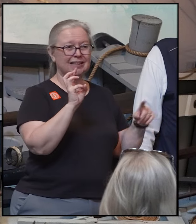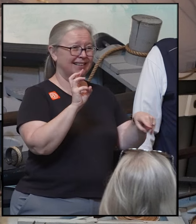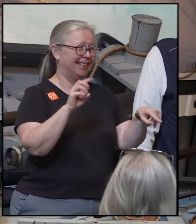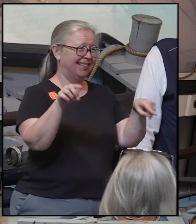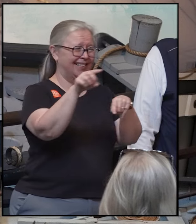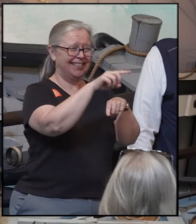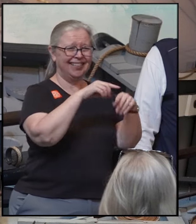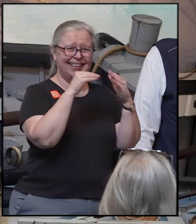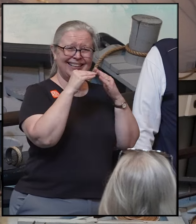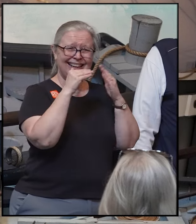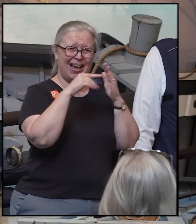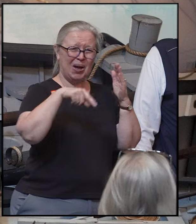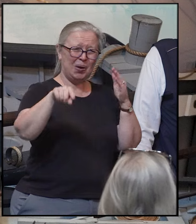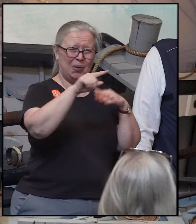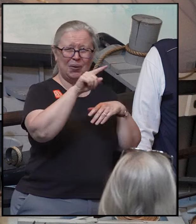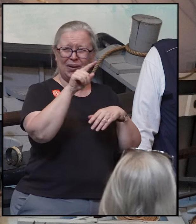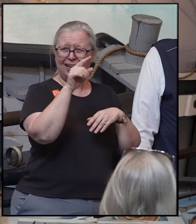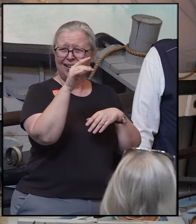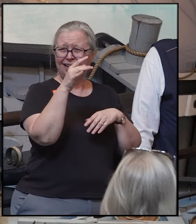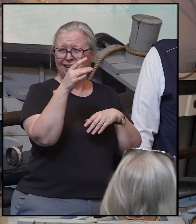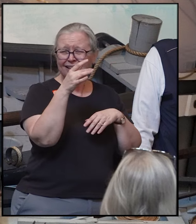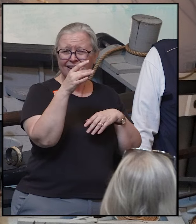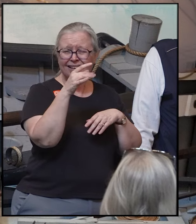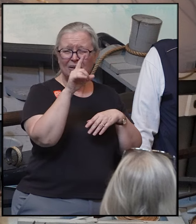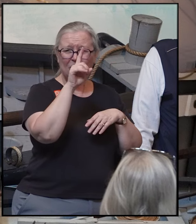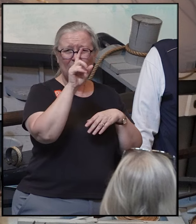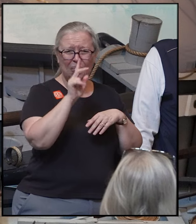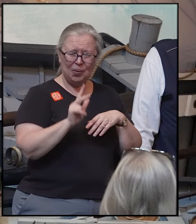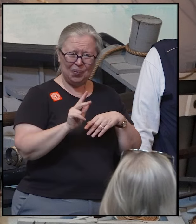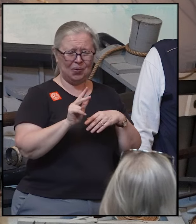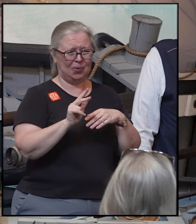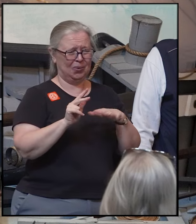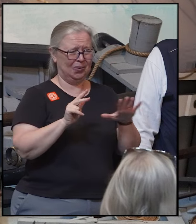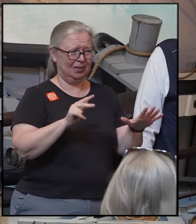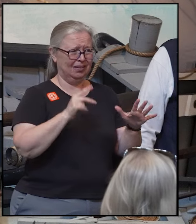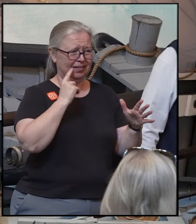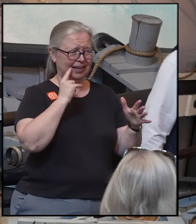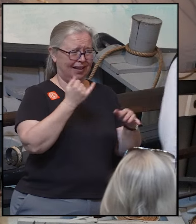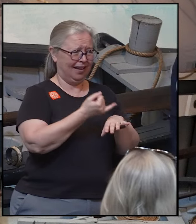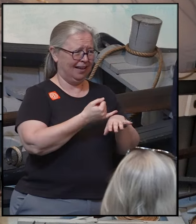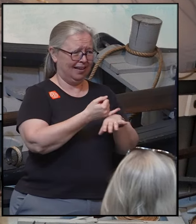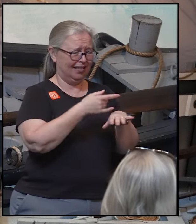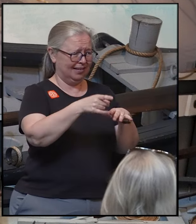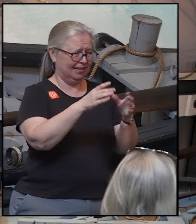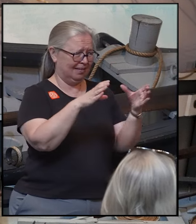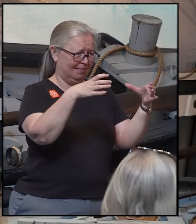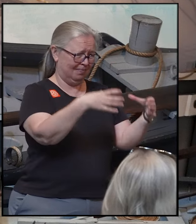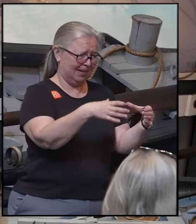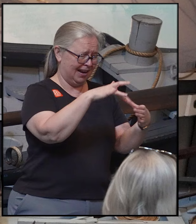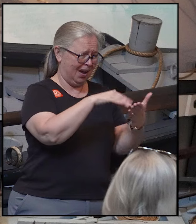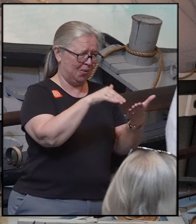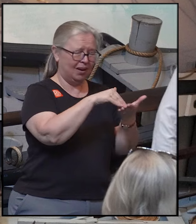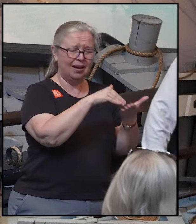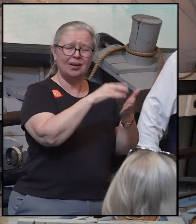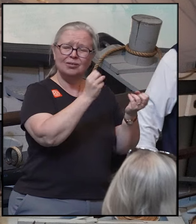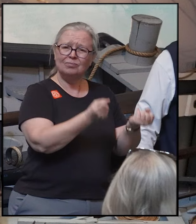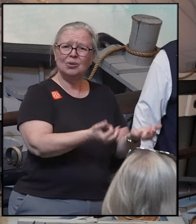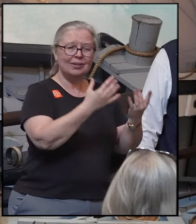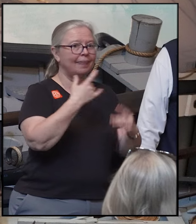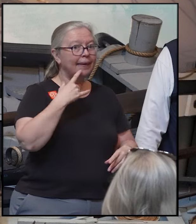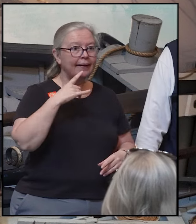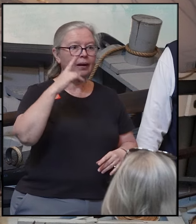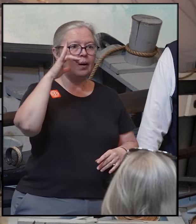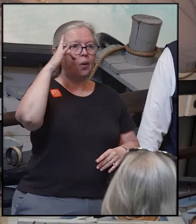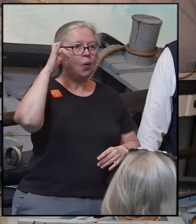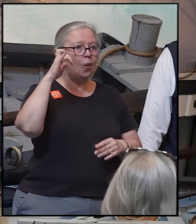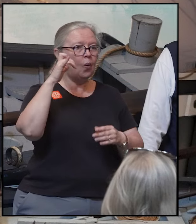of the town in Nantucket down, including the whole Wharf area. Then, the Gold Rush. Many of